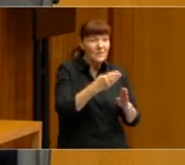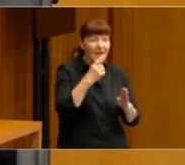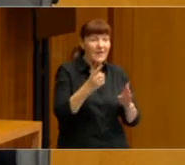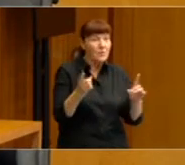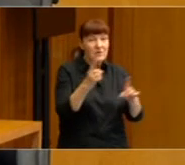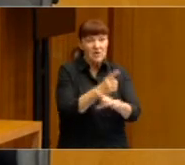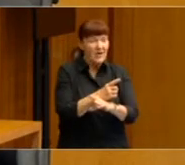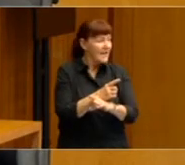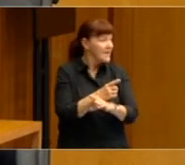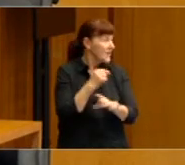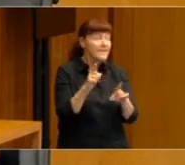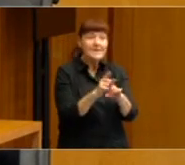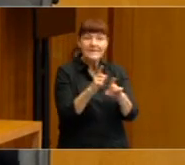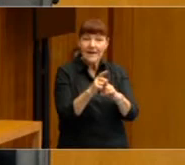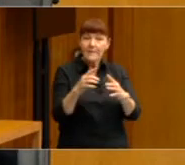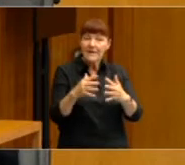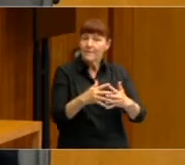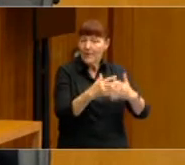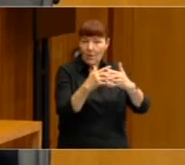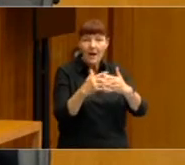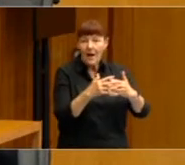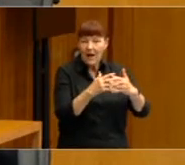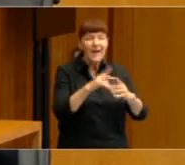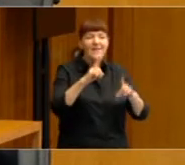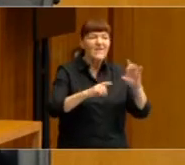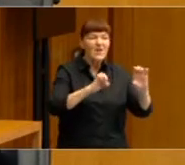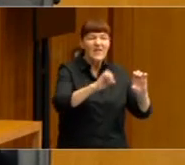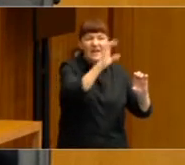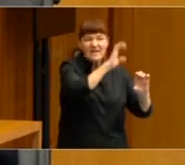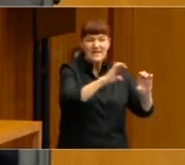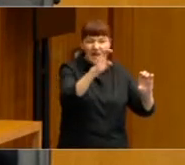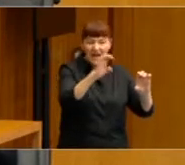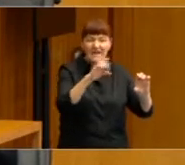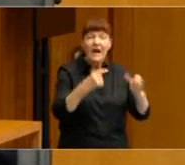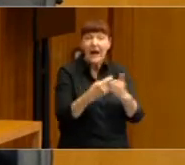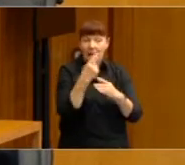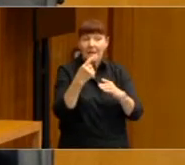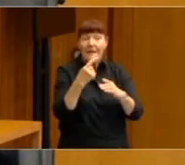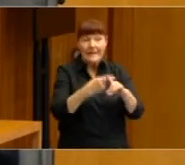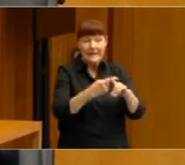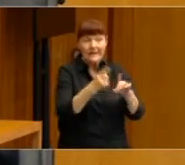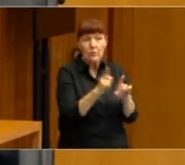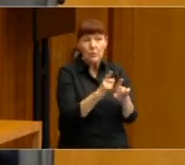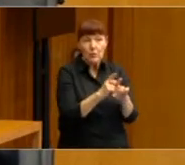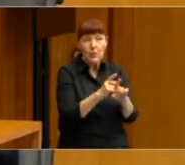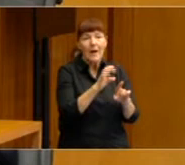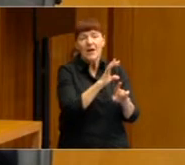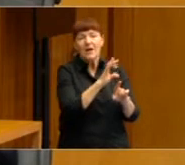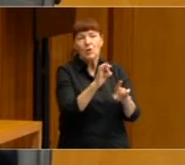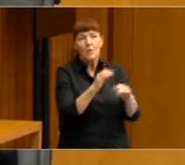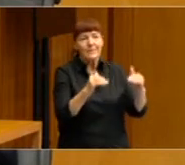I mean, this is also happening in the United States, though it varies between states, it's also happening in Britain, but also not to the same extent.